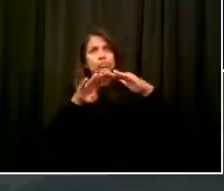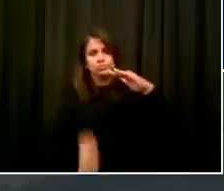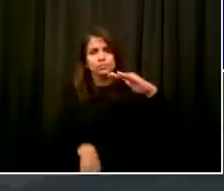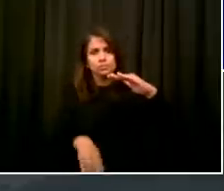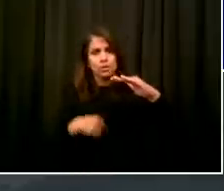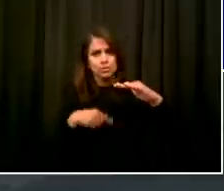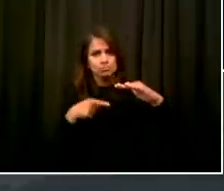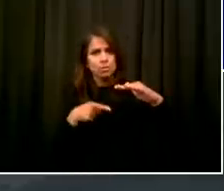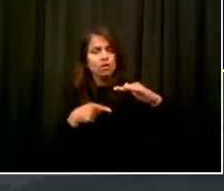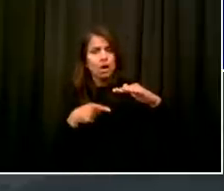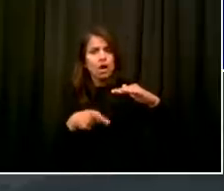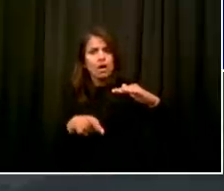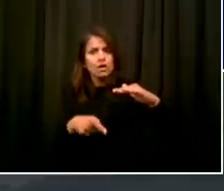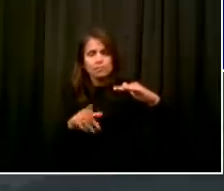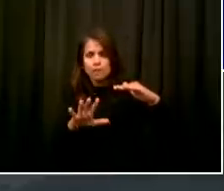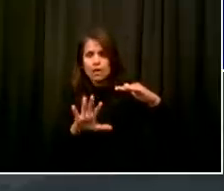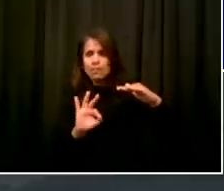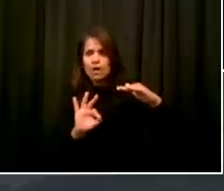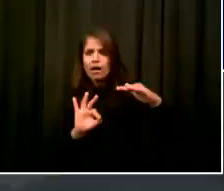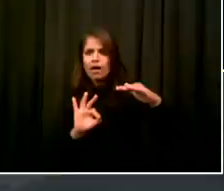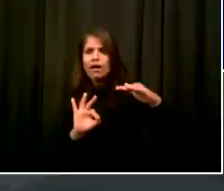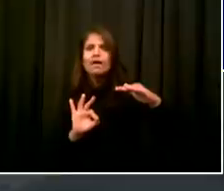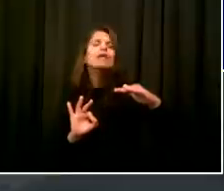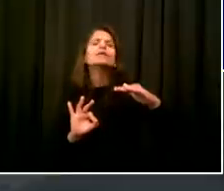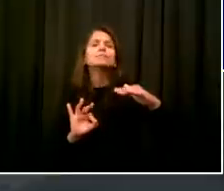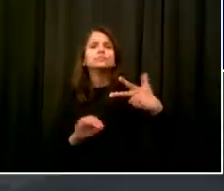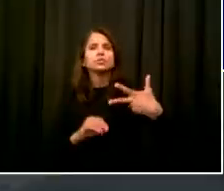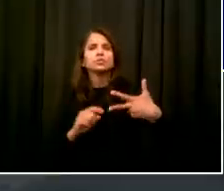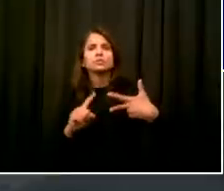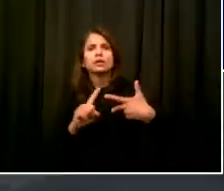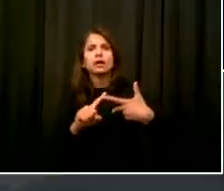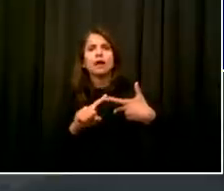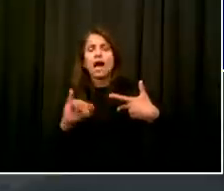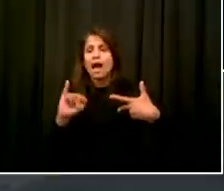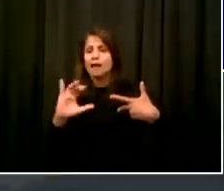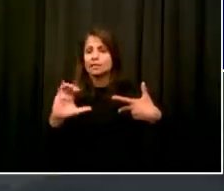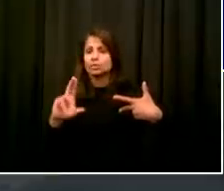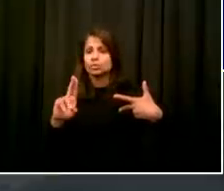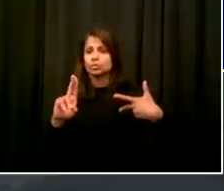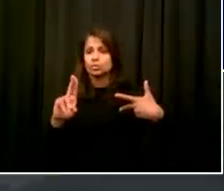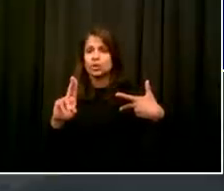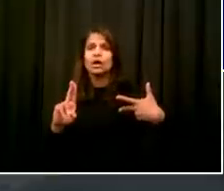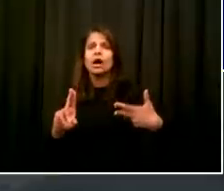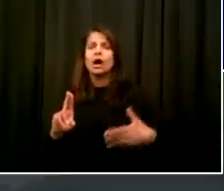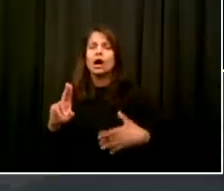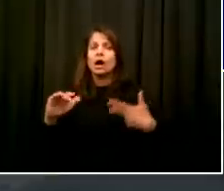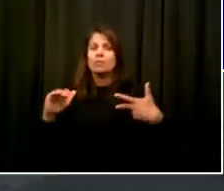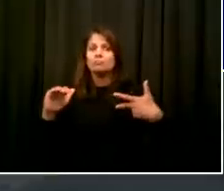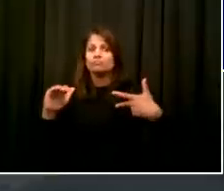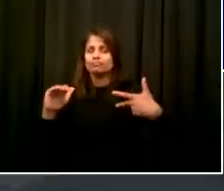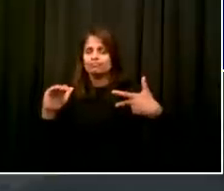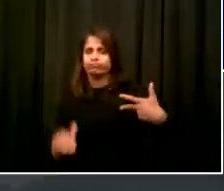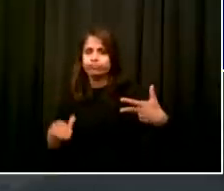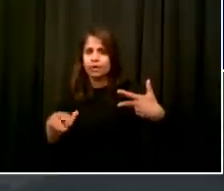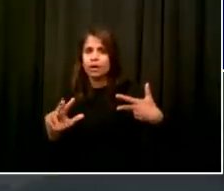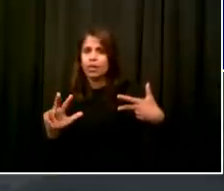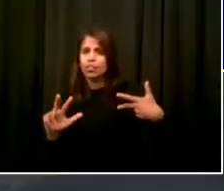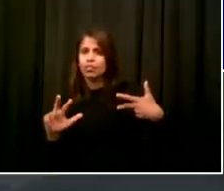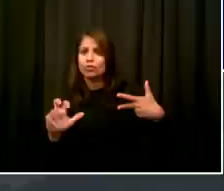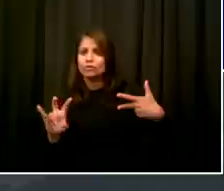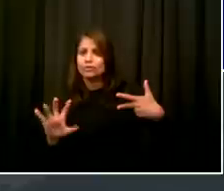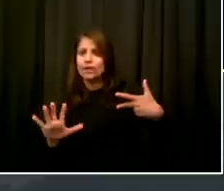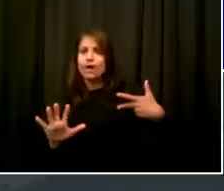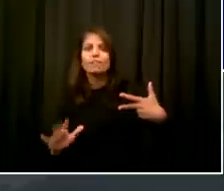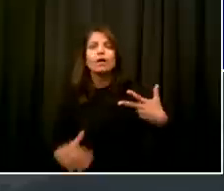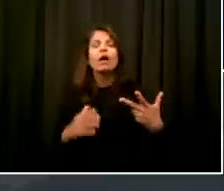two is the daily number of people in health and hospitals, ICUs, a threshold of 375, today 320. And most